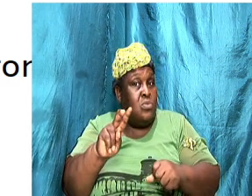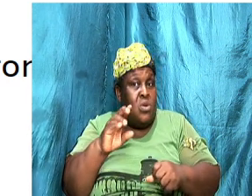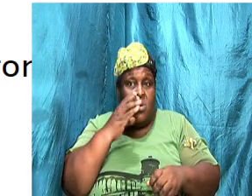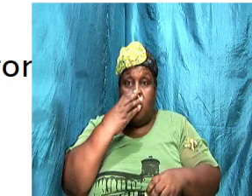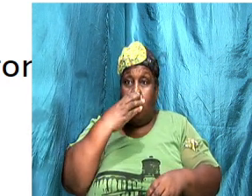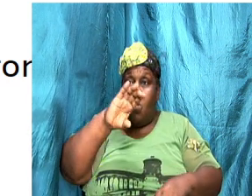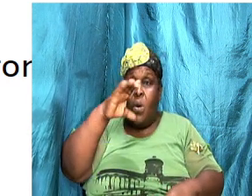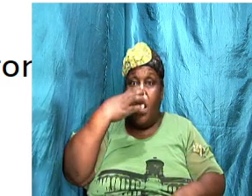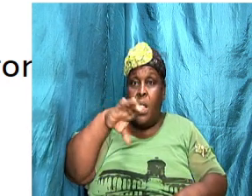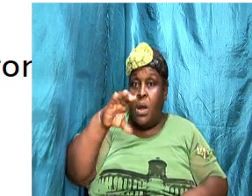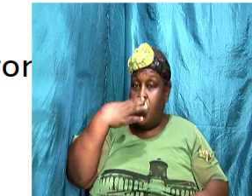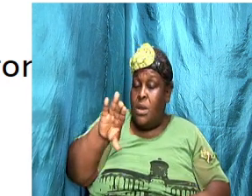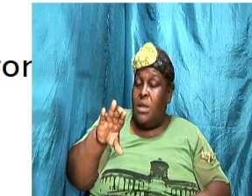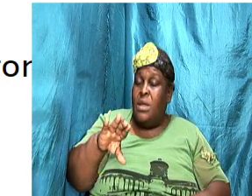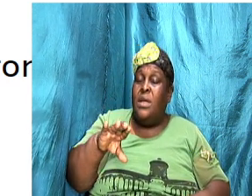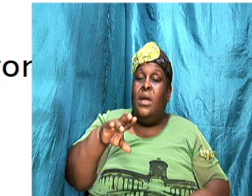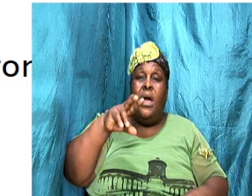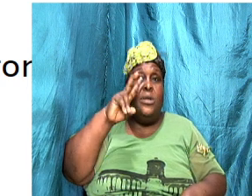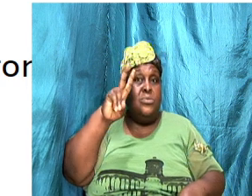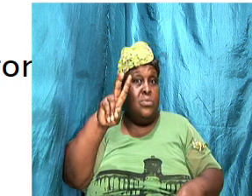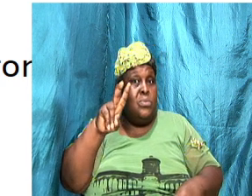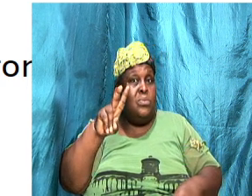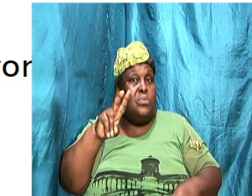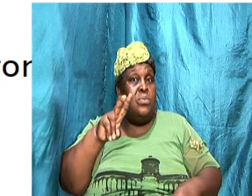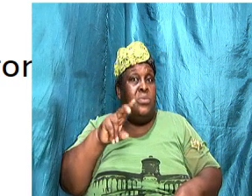and it takes two to disagree